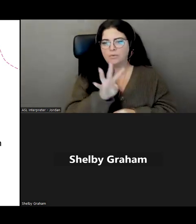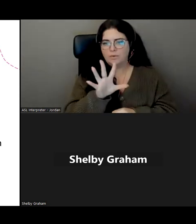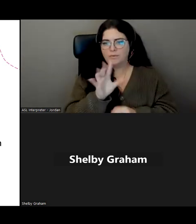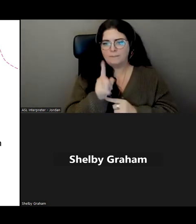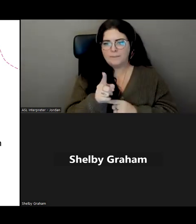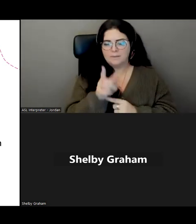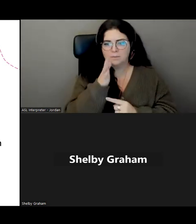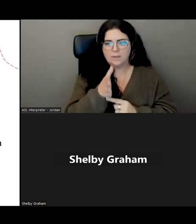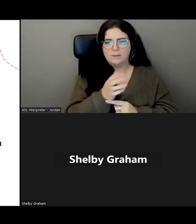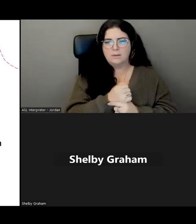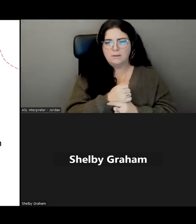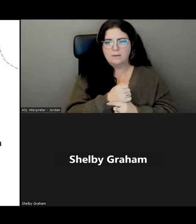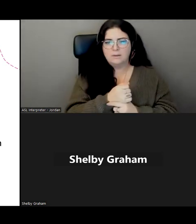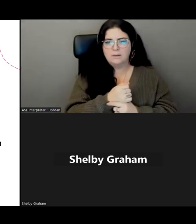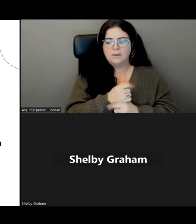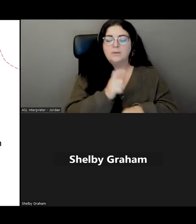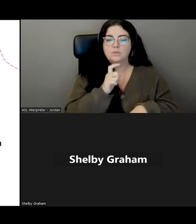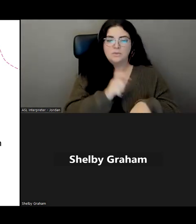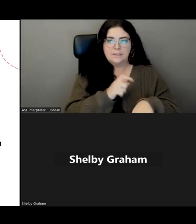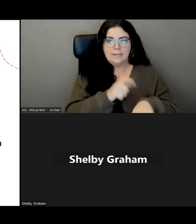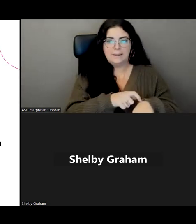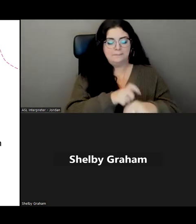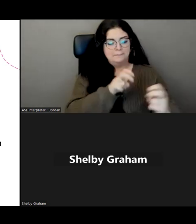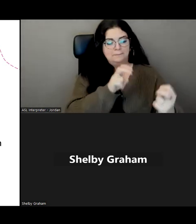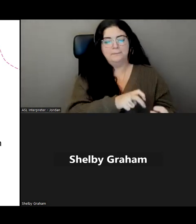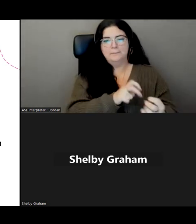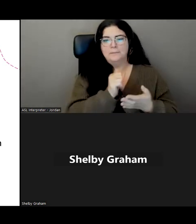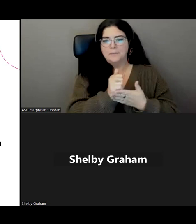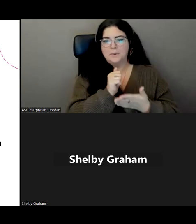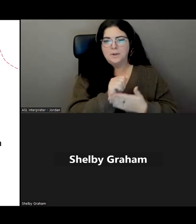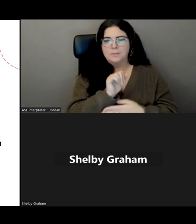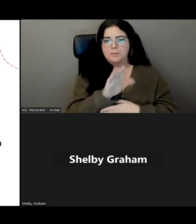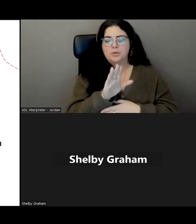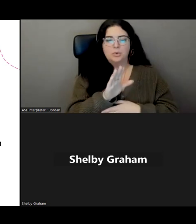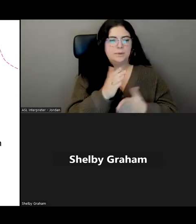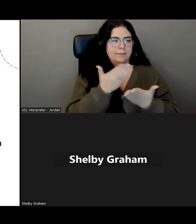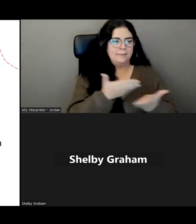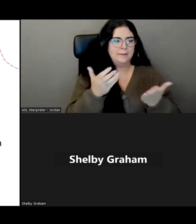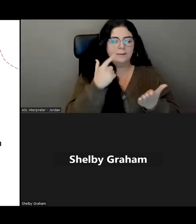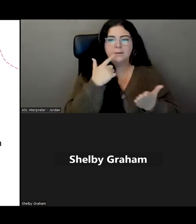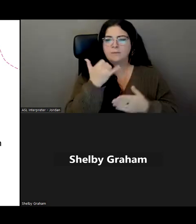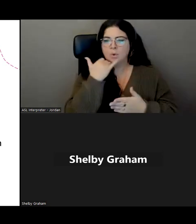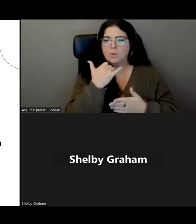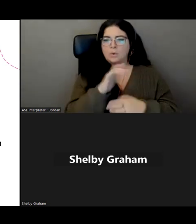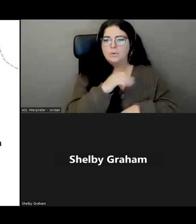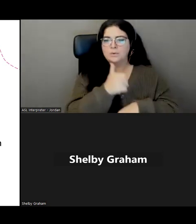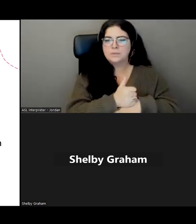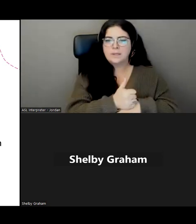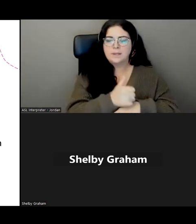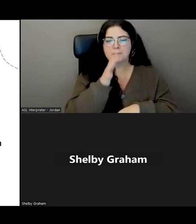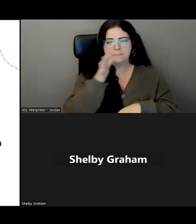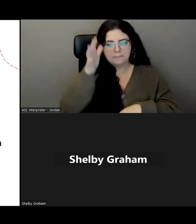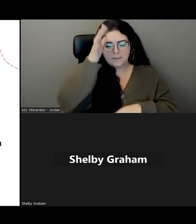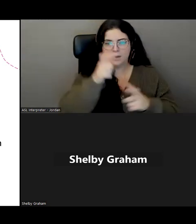So you book a dedicated time slot and then we'll be able to help you with like troubleshooting your devices, setting up parental controls,